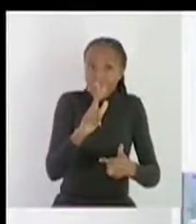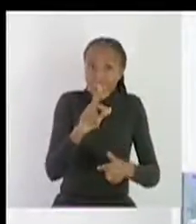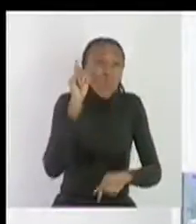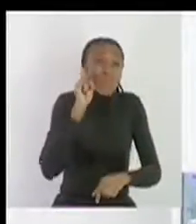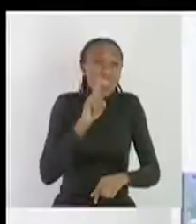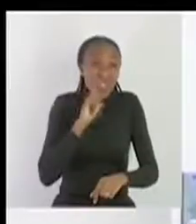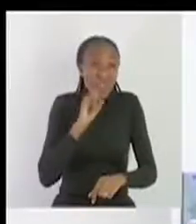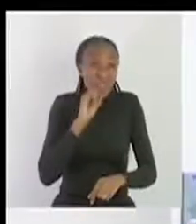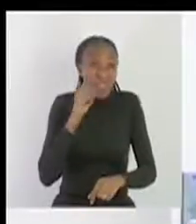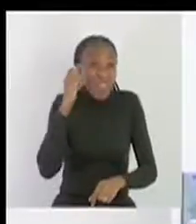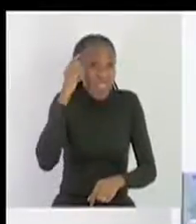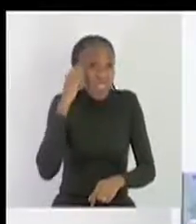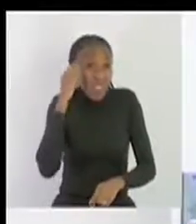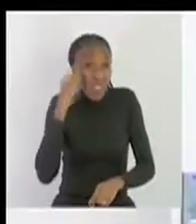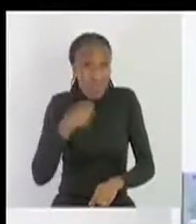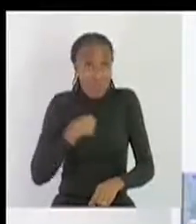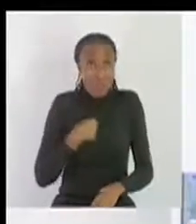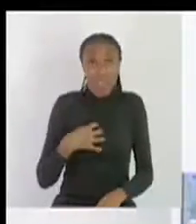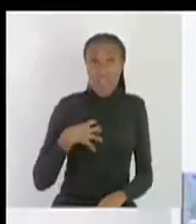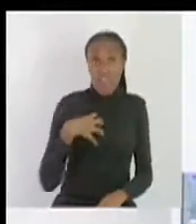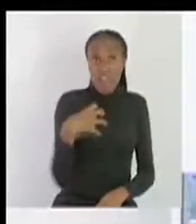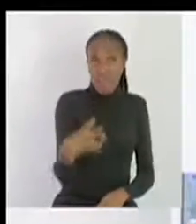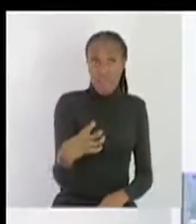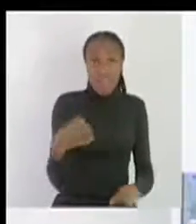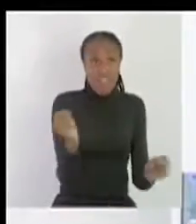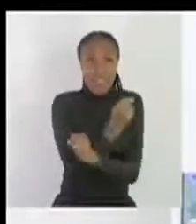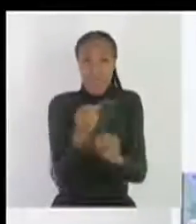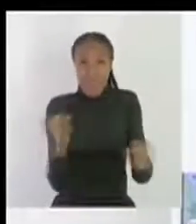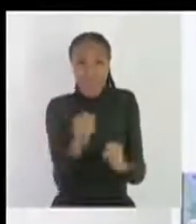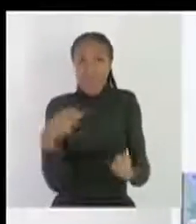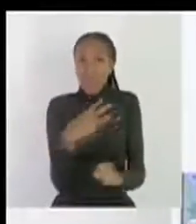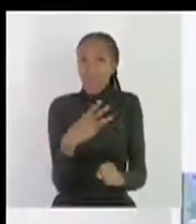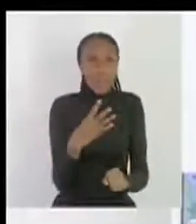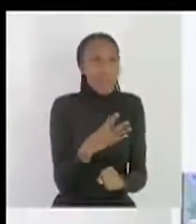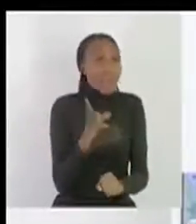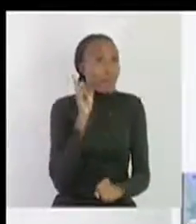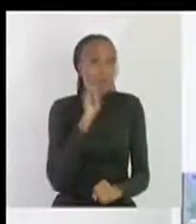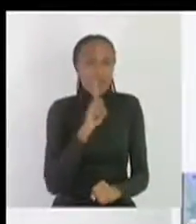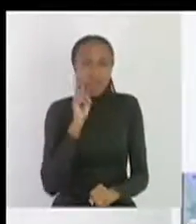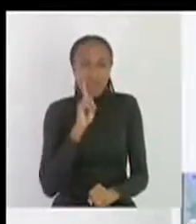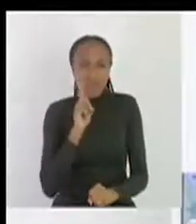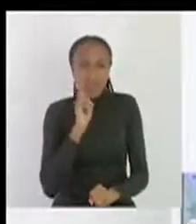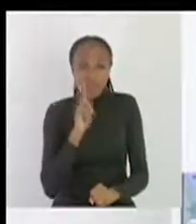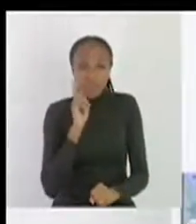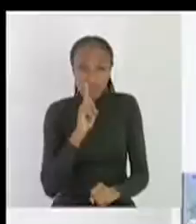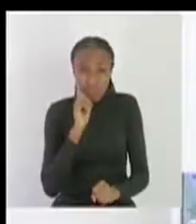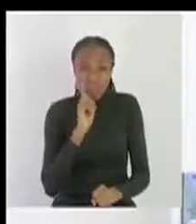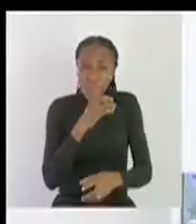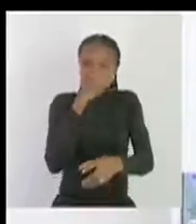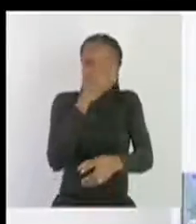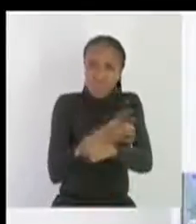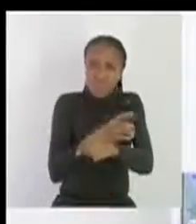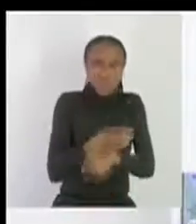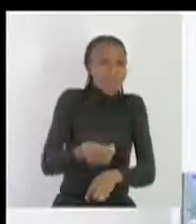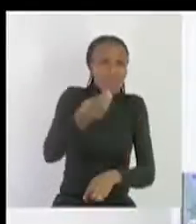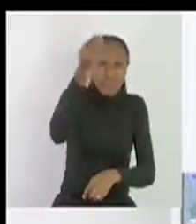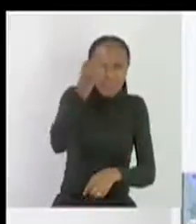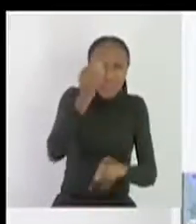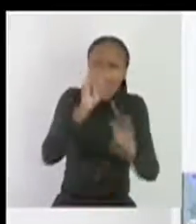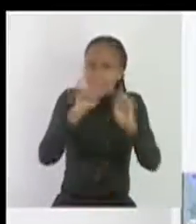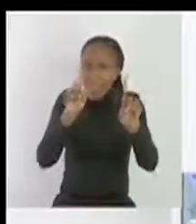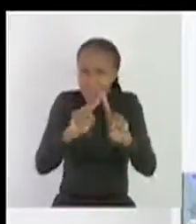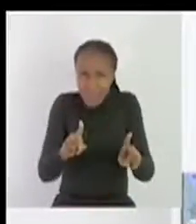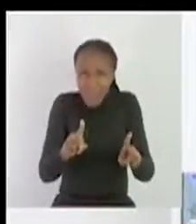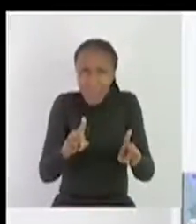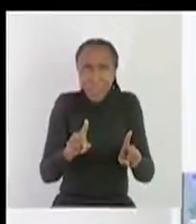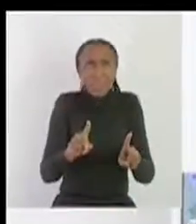or who you are HIV can still infect you whether you are tall short or whatever person you are